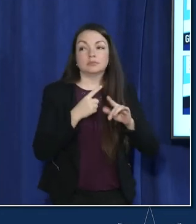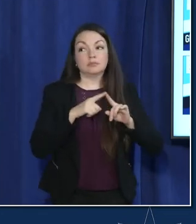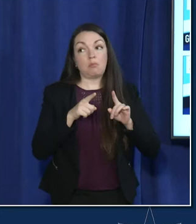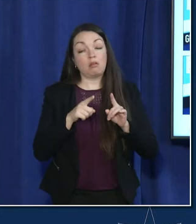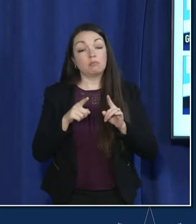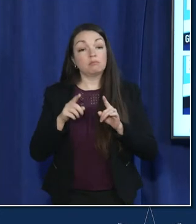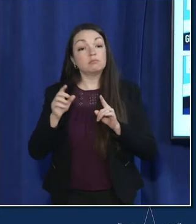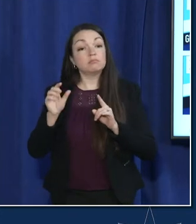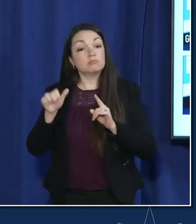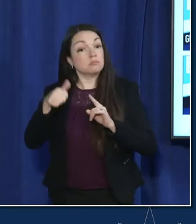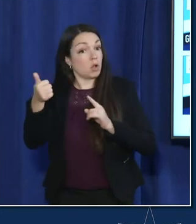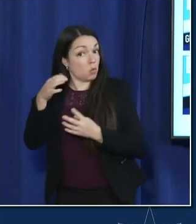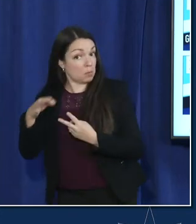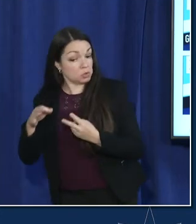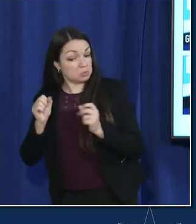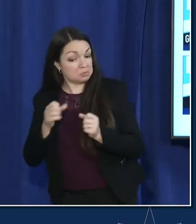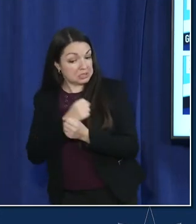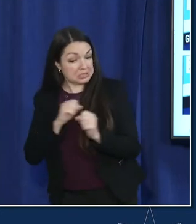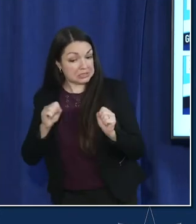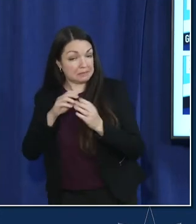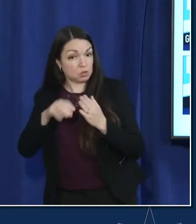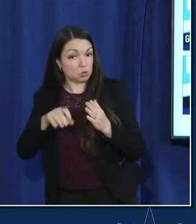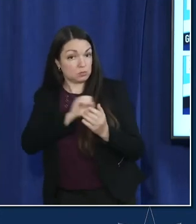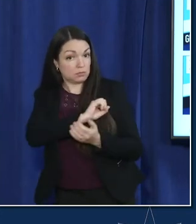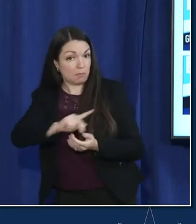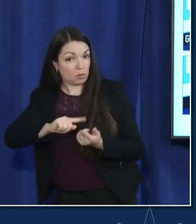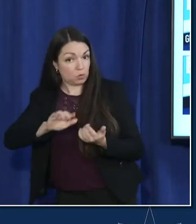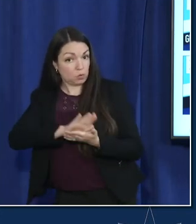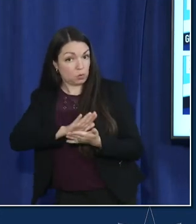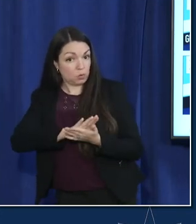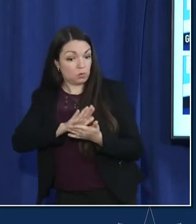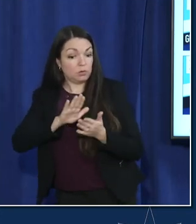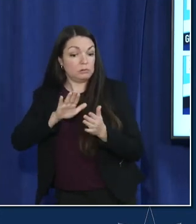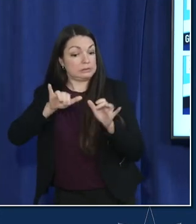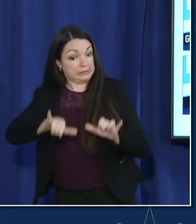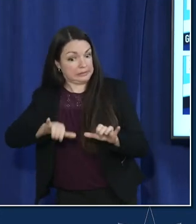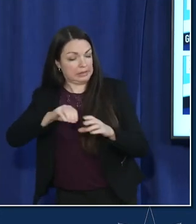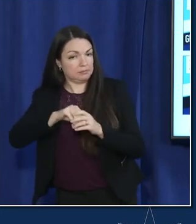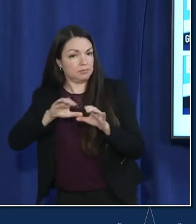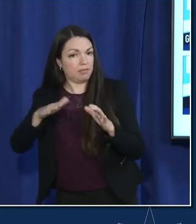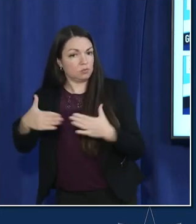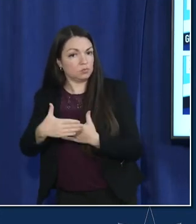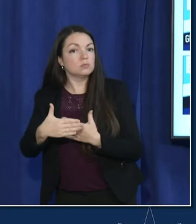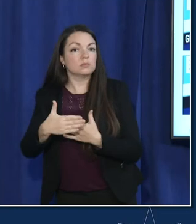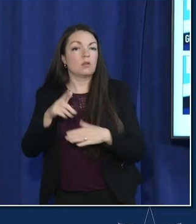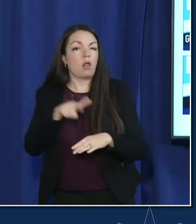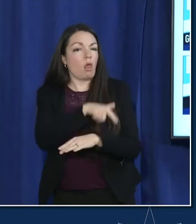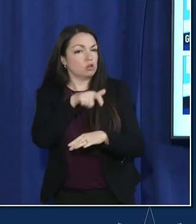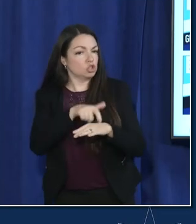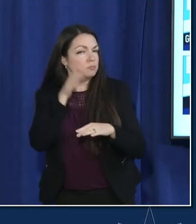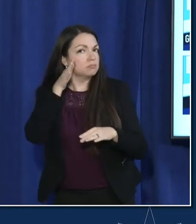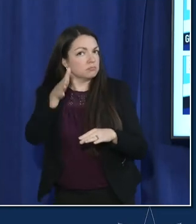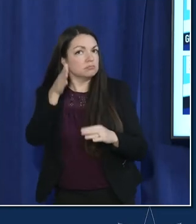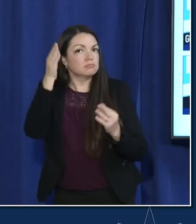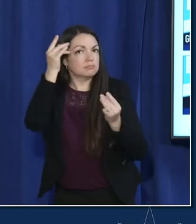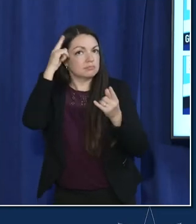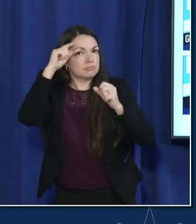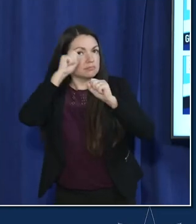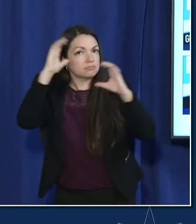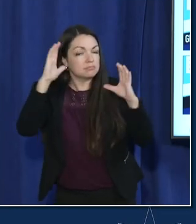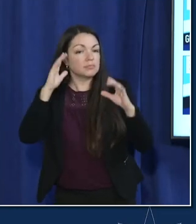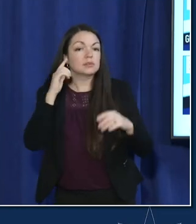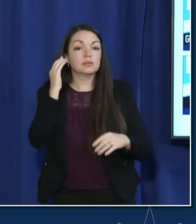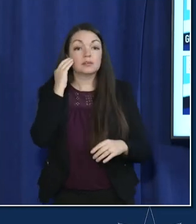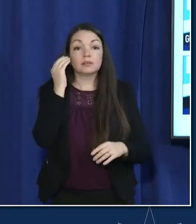option that we can safely bring students back and keep them in our classroom so really thinking about the long term here vaccine